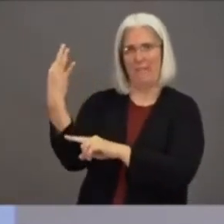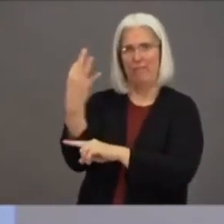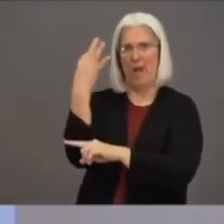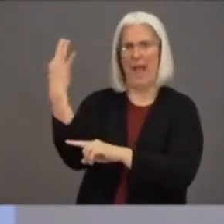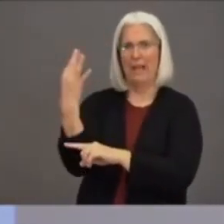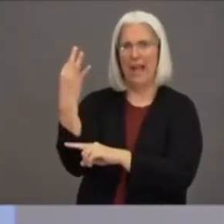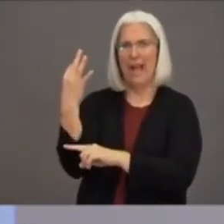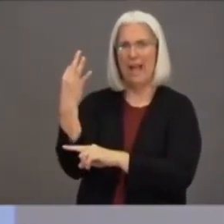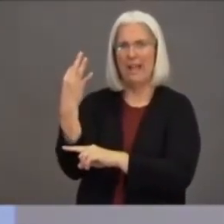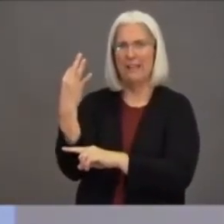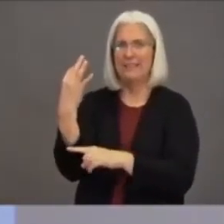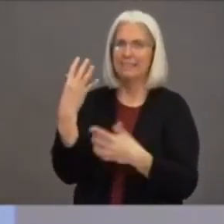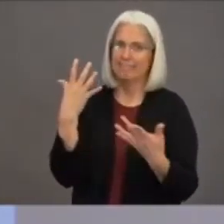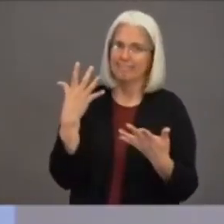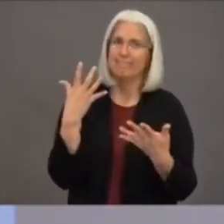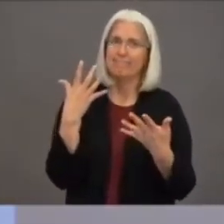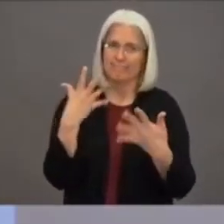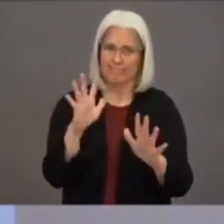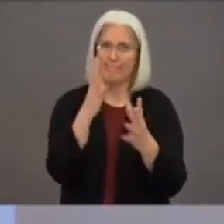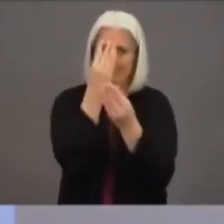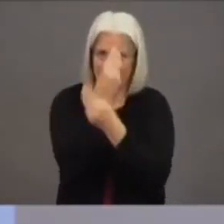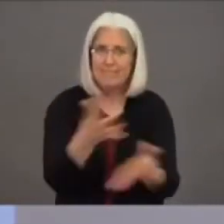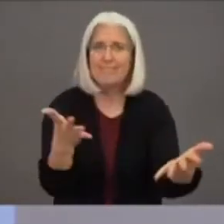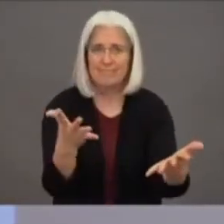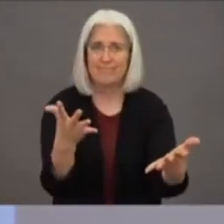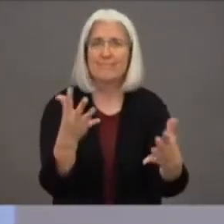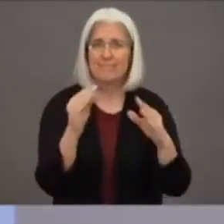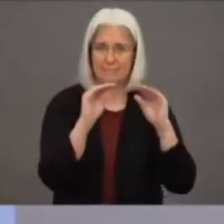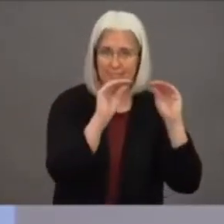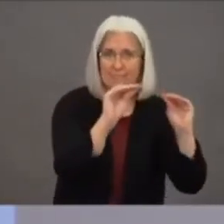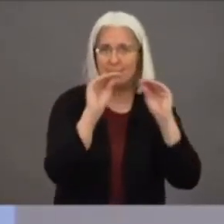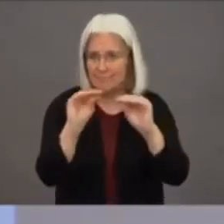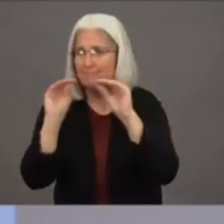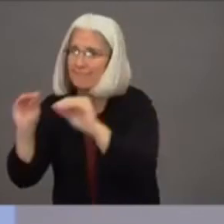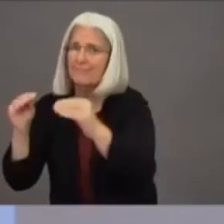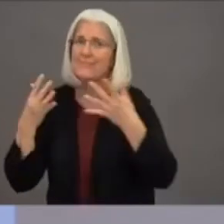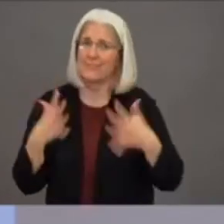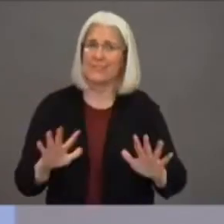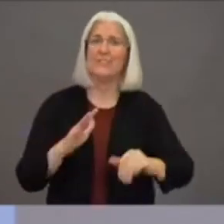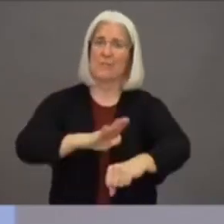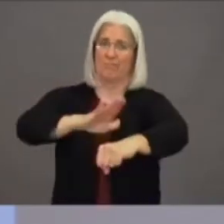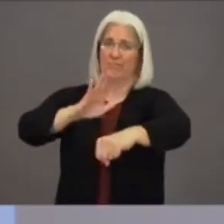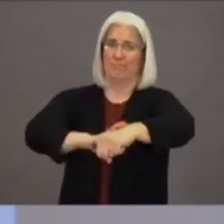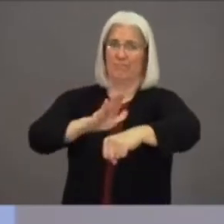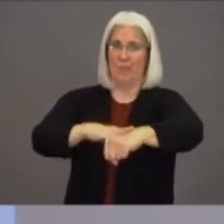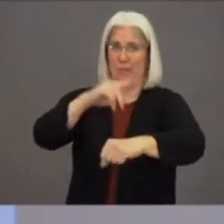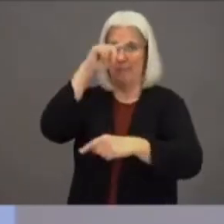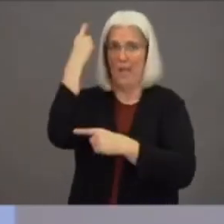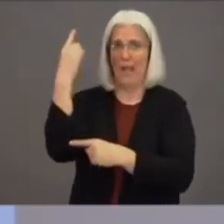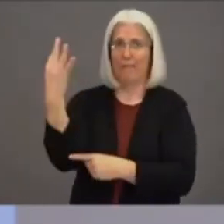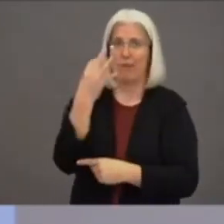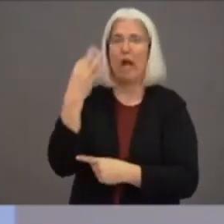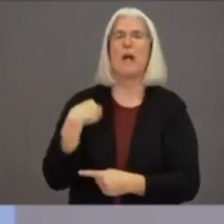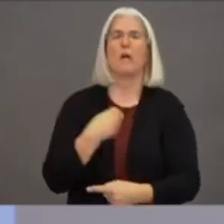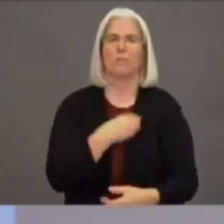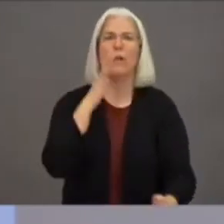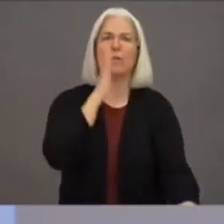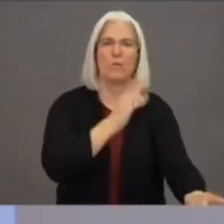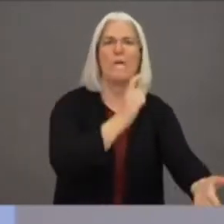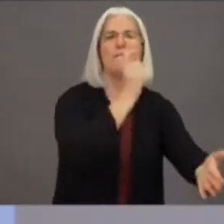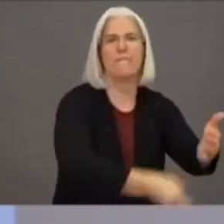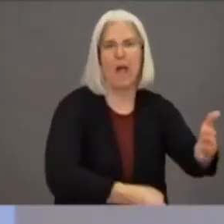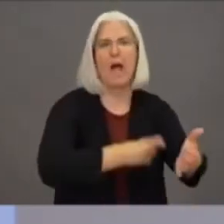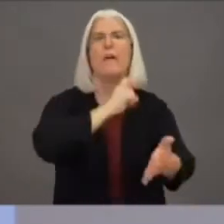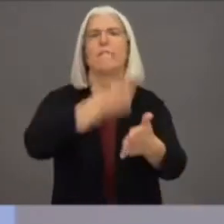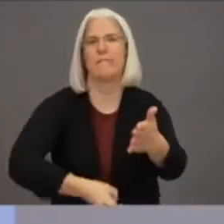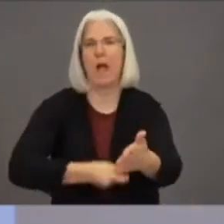for people, people who work with the compliance unit, they have their own county badge so they